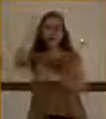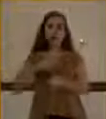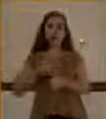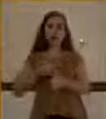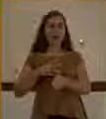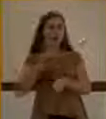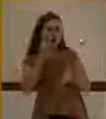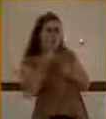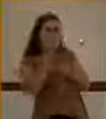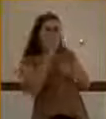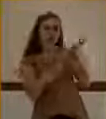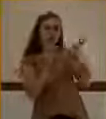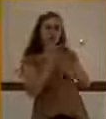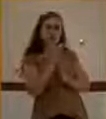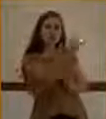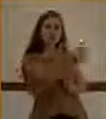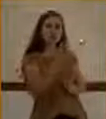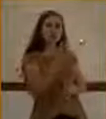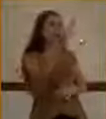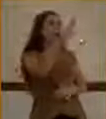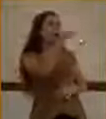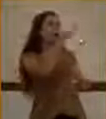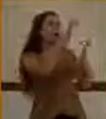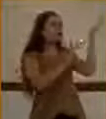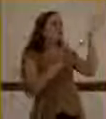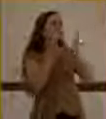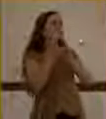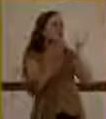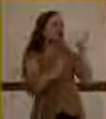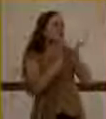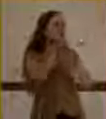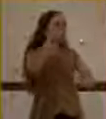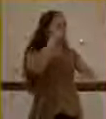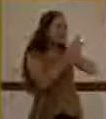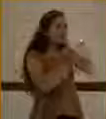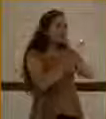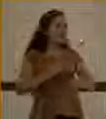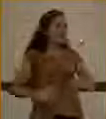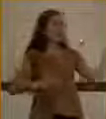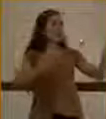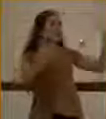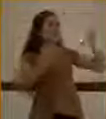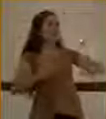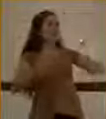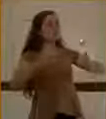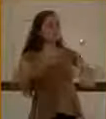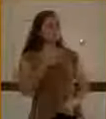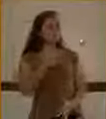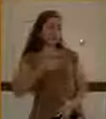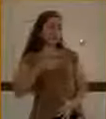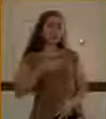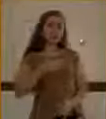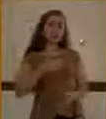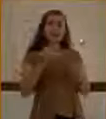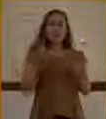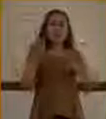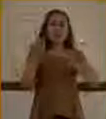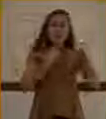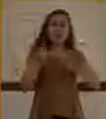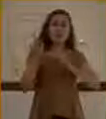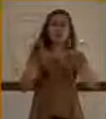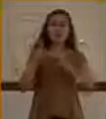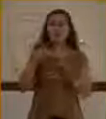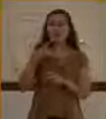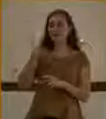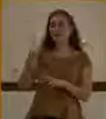of Nazareth, he began to cry out and say, Jesus, thou son of David, have mercy on me. And many charged him that he